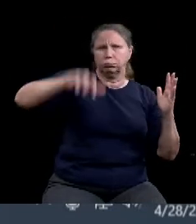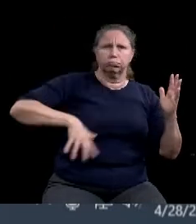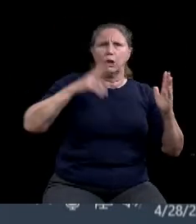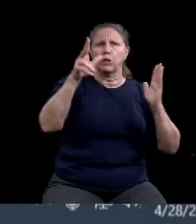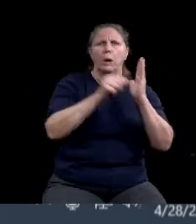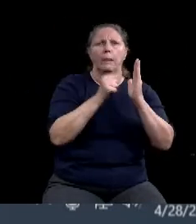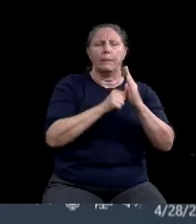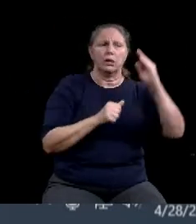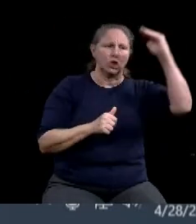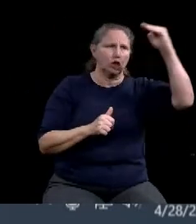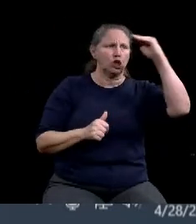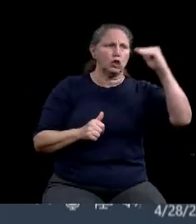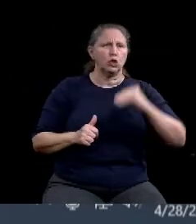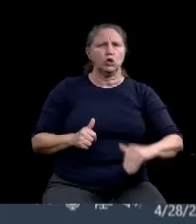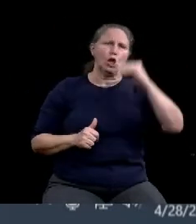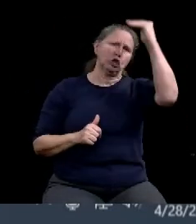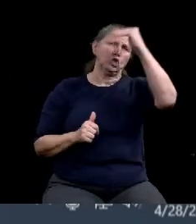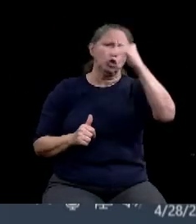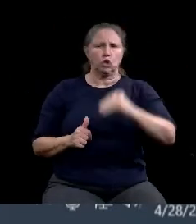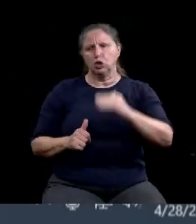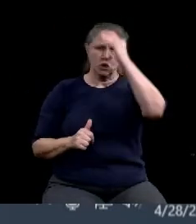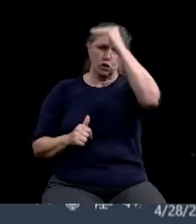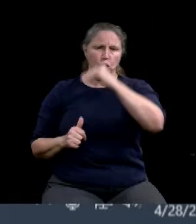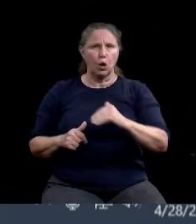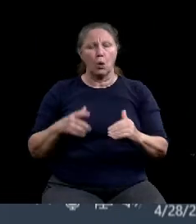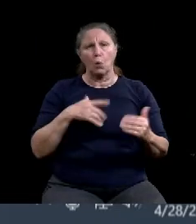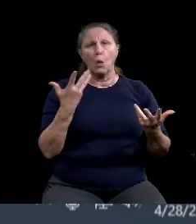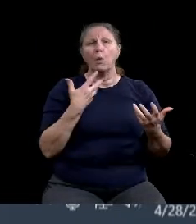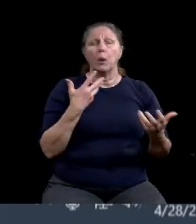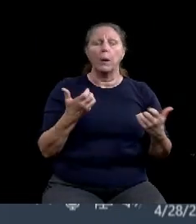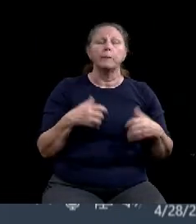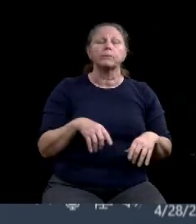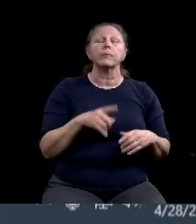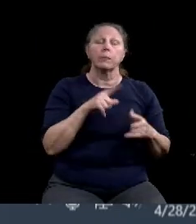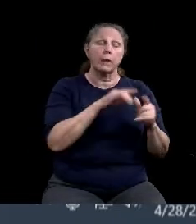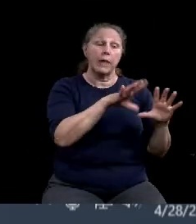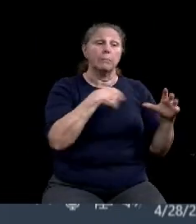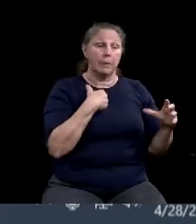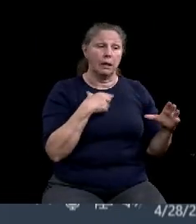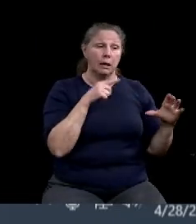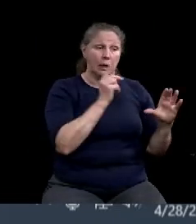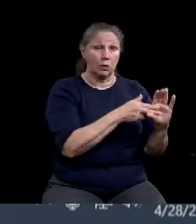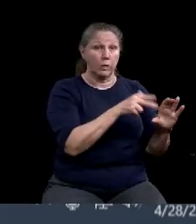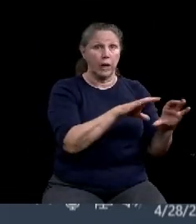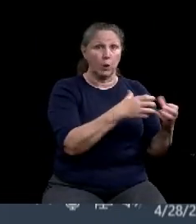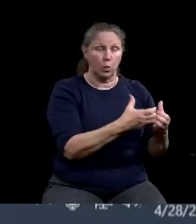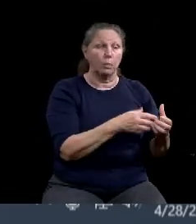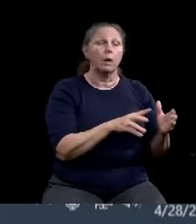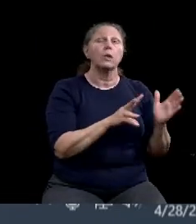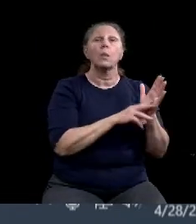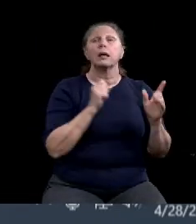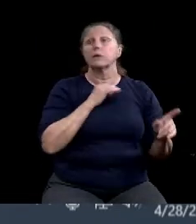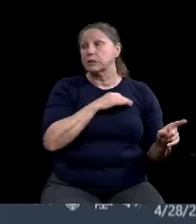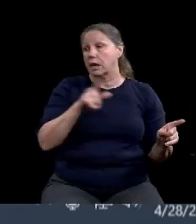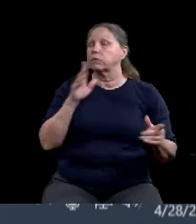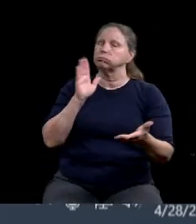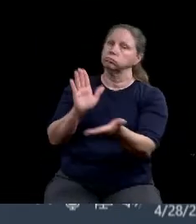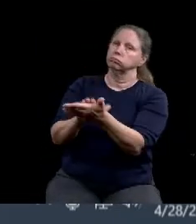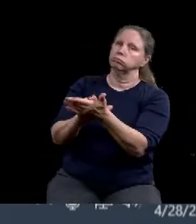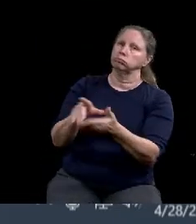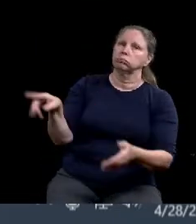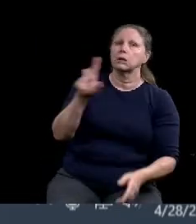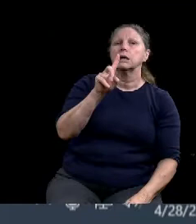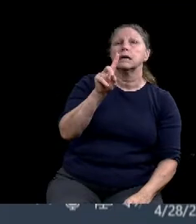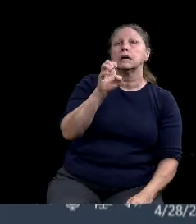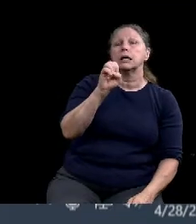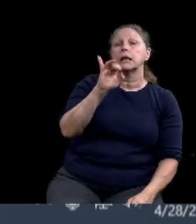And as part of that group too, the Waco staff, I want to give a lot of credit to Deidre Emerson and Galen Price, who gave